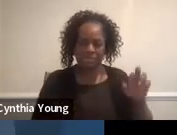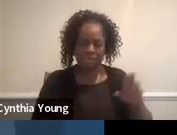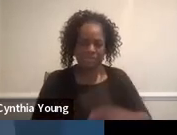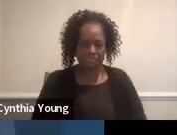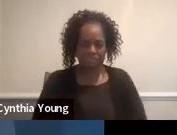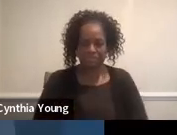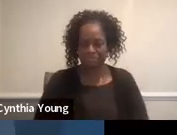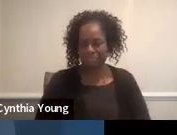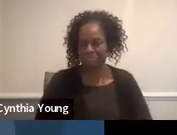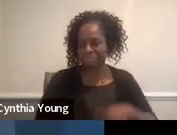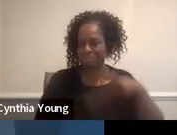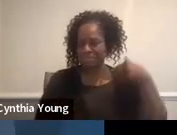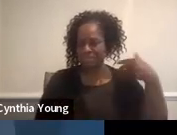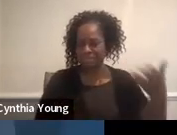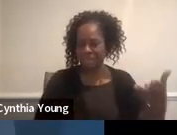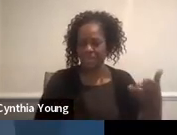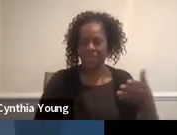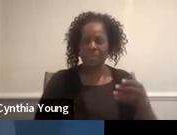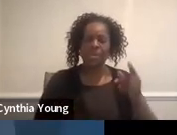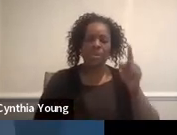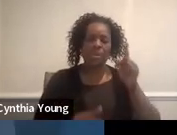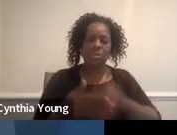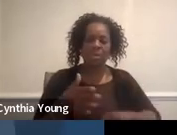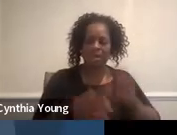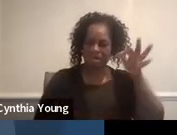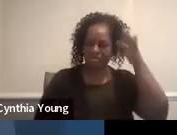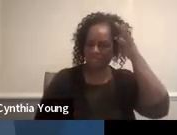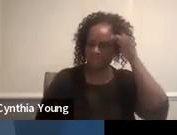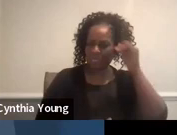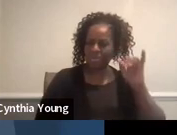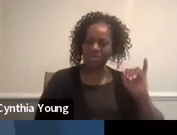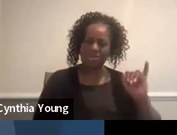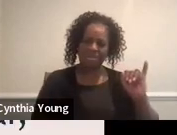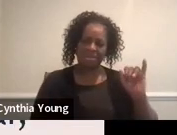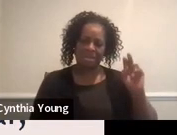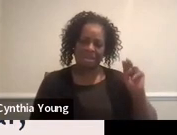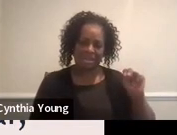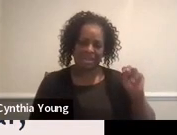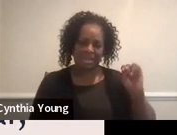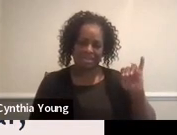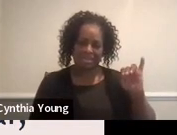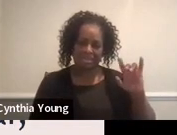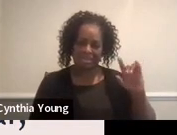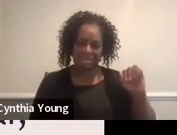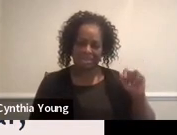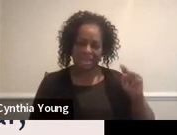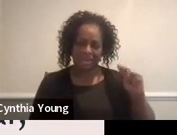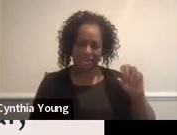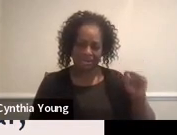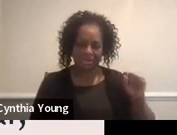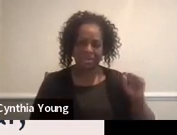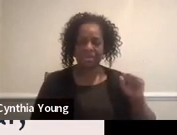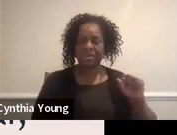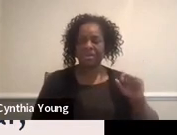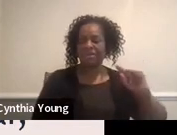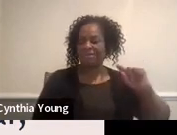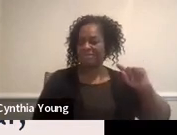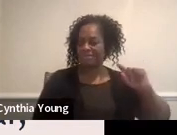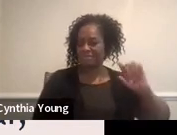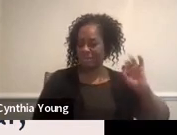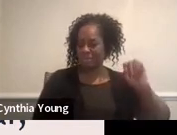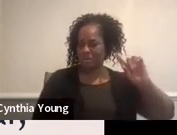So what are federal indicators? So on February 1st of each year,